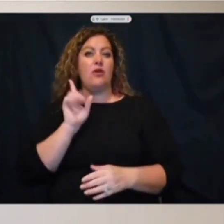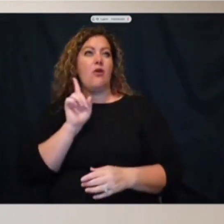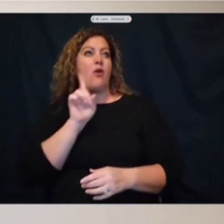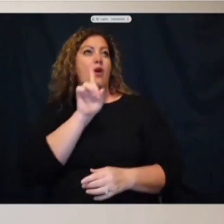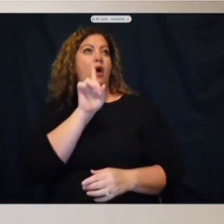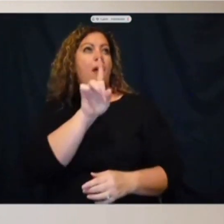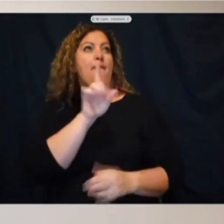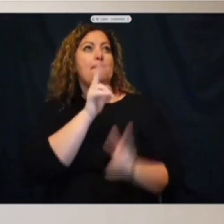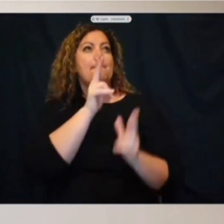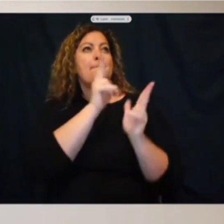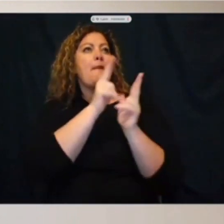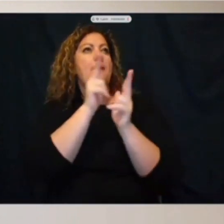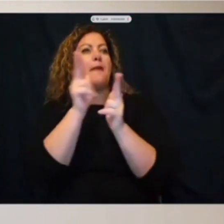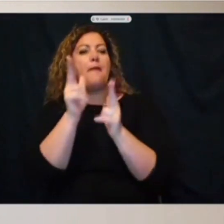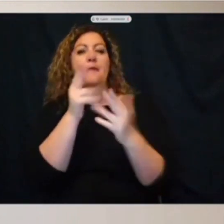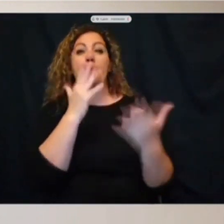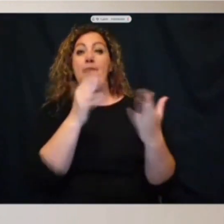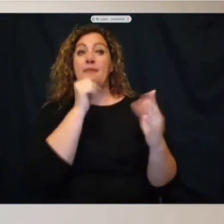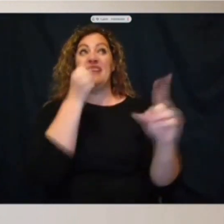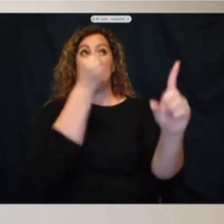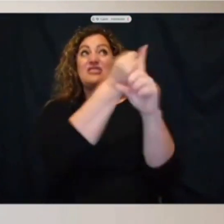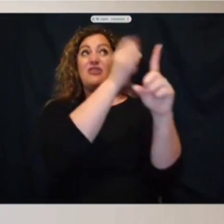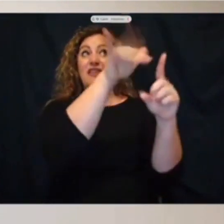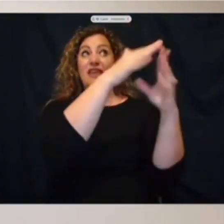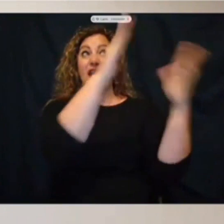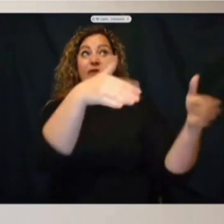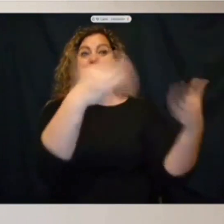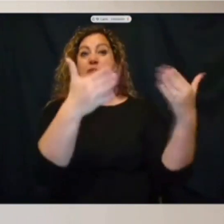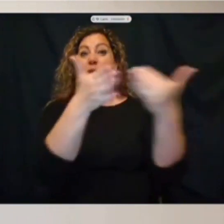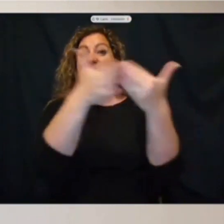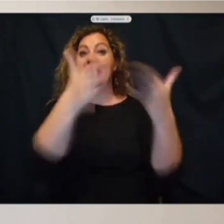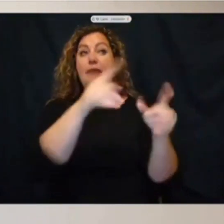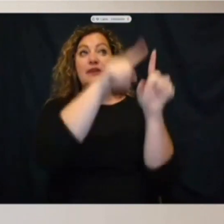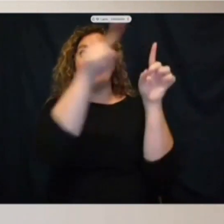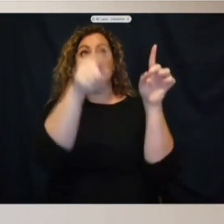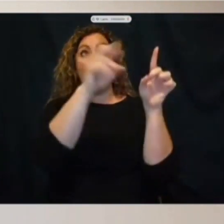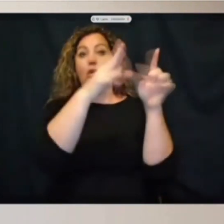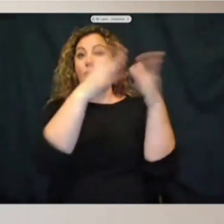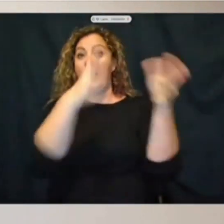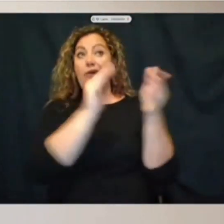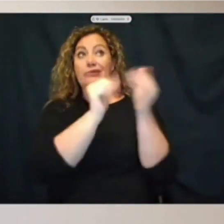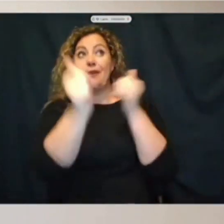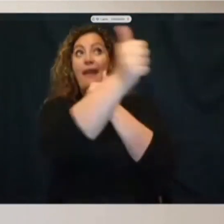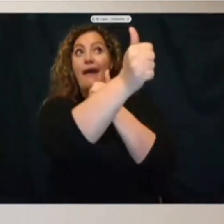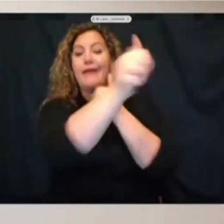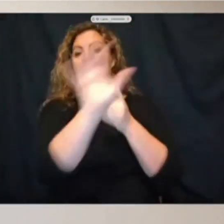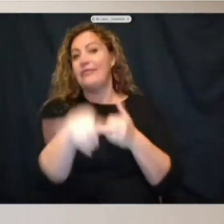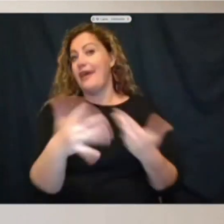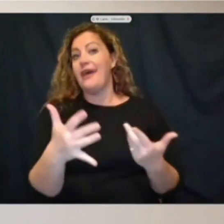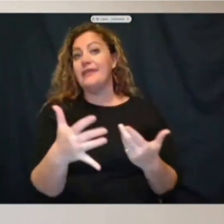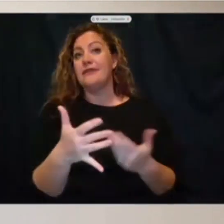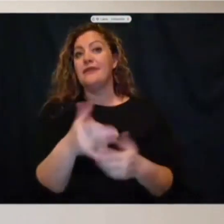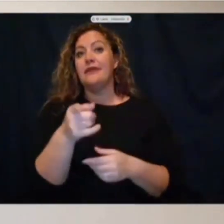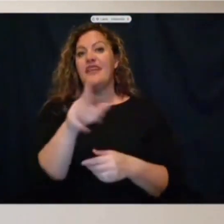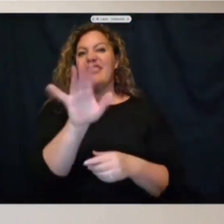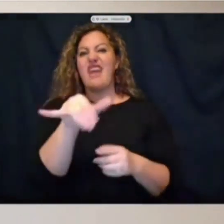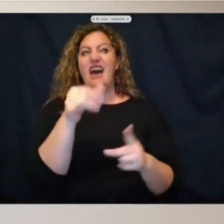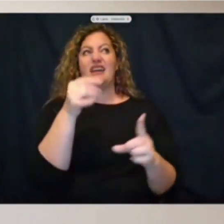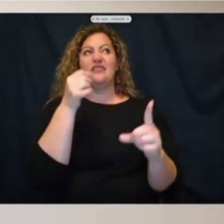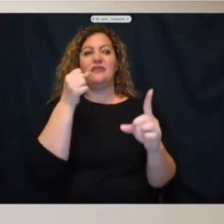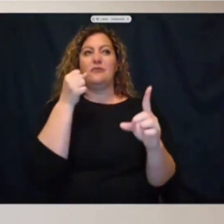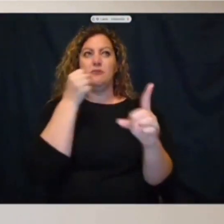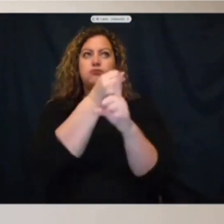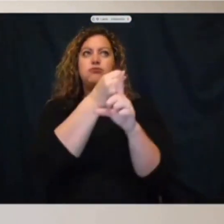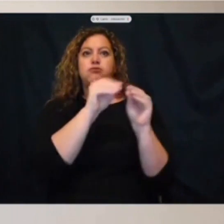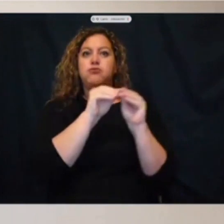and may not strike that house. They might strike the next door neighbor's house or house behind. So the, the, the impact is far beyond